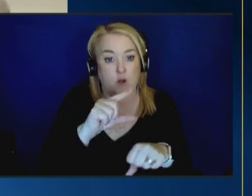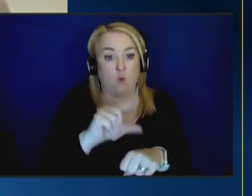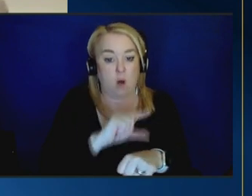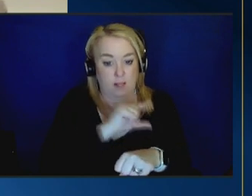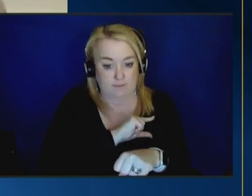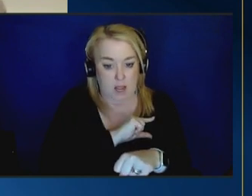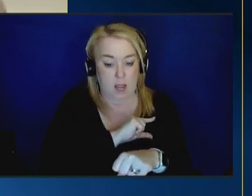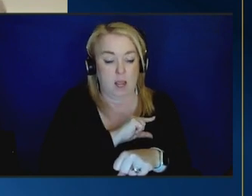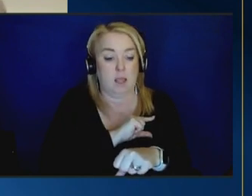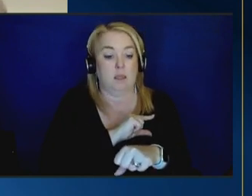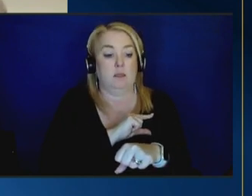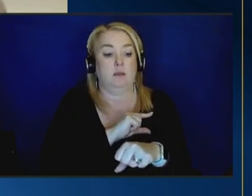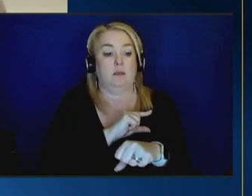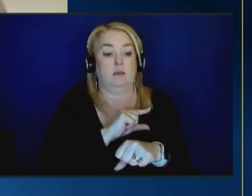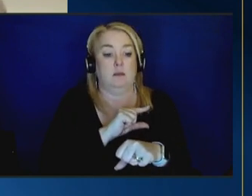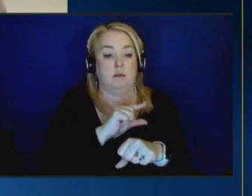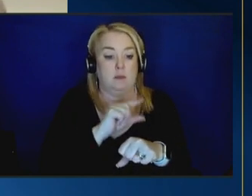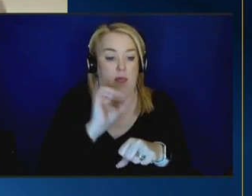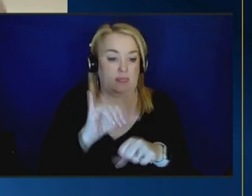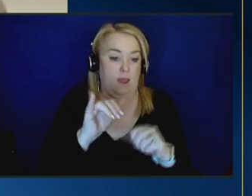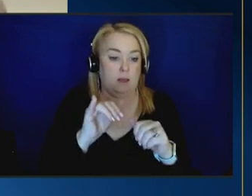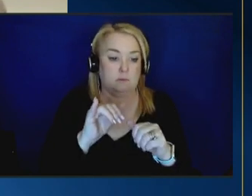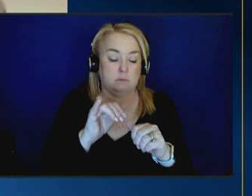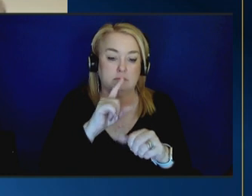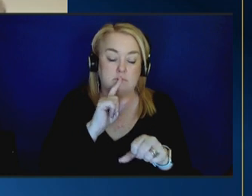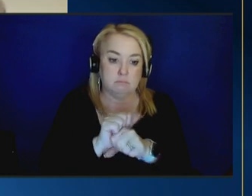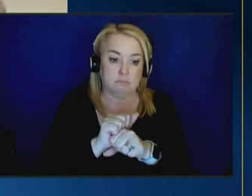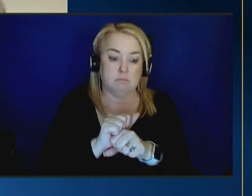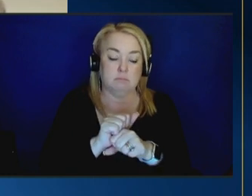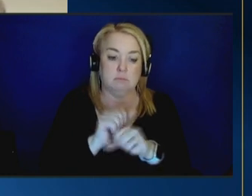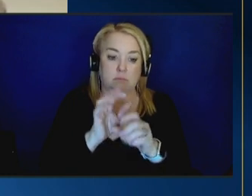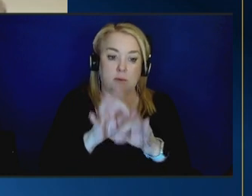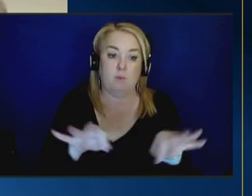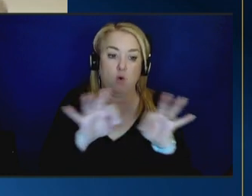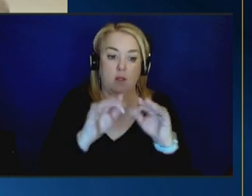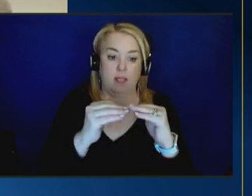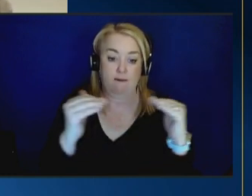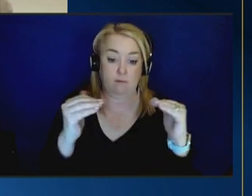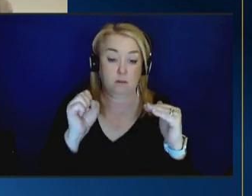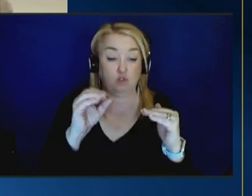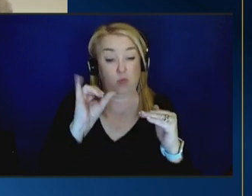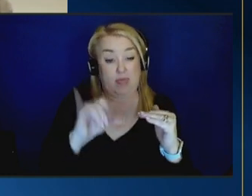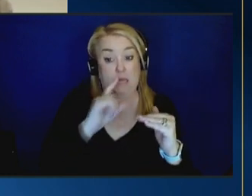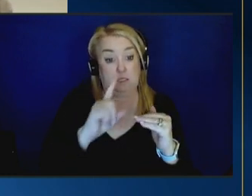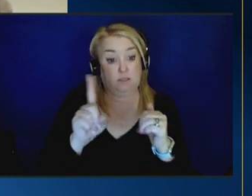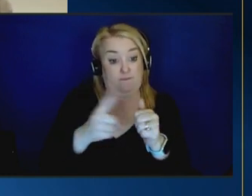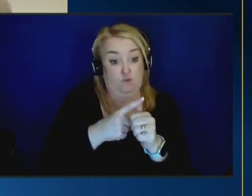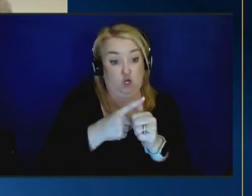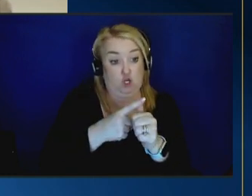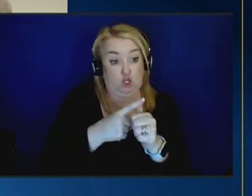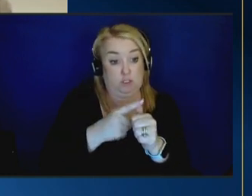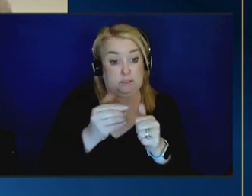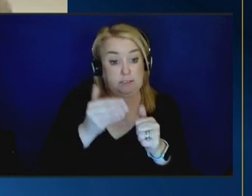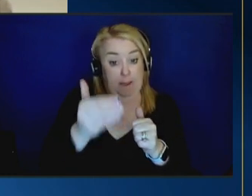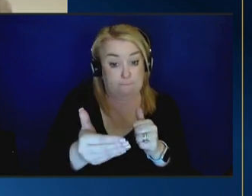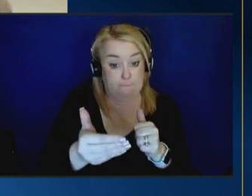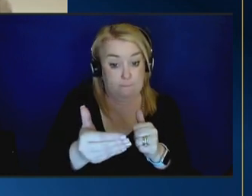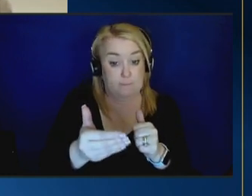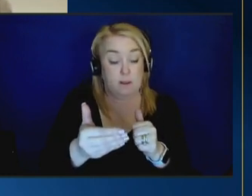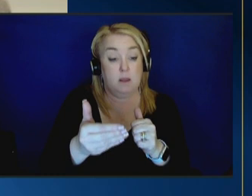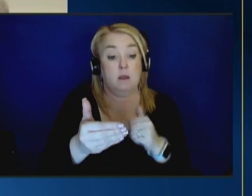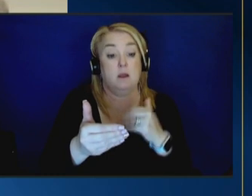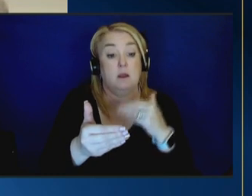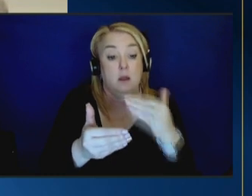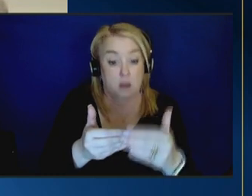the promising practice level so this is a really important first step in acknowledging that more needs to be done to